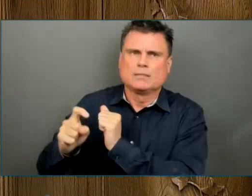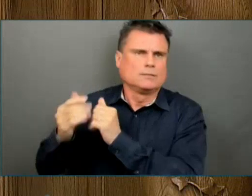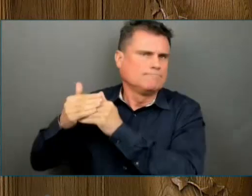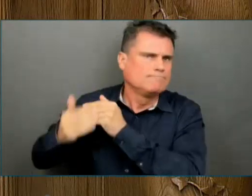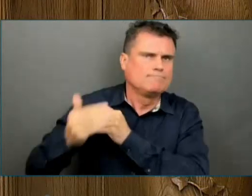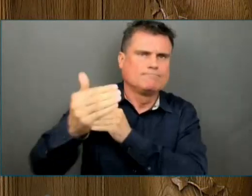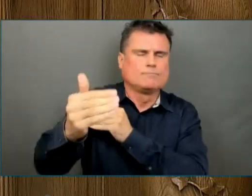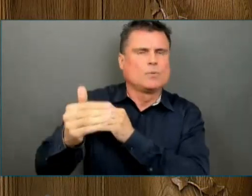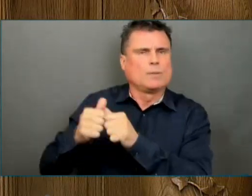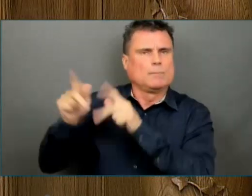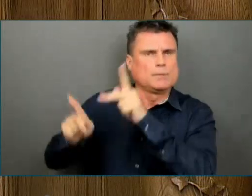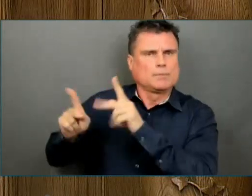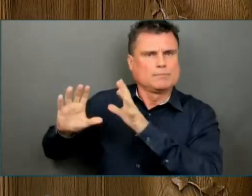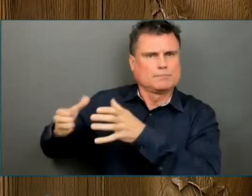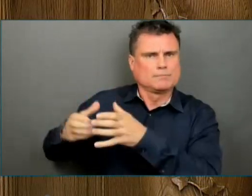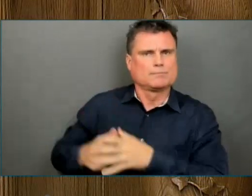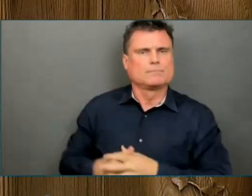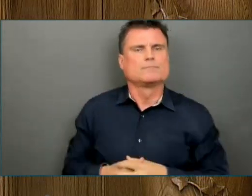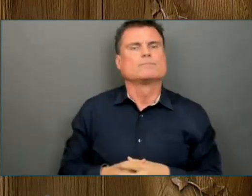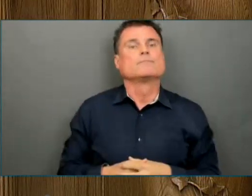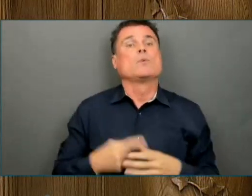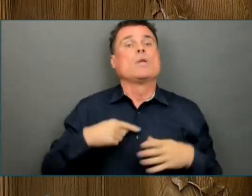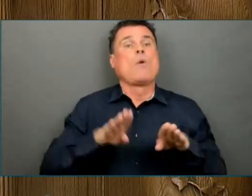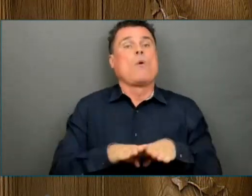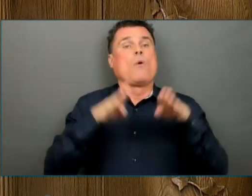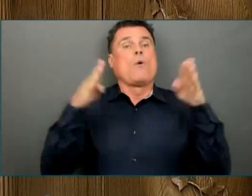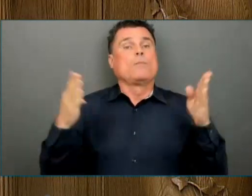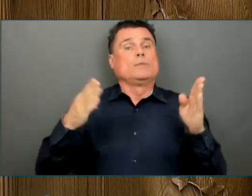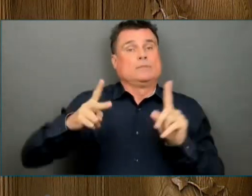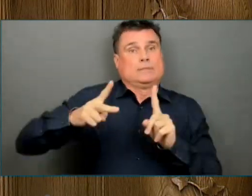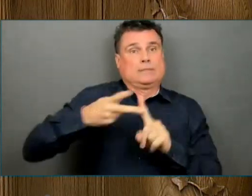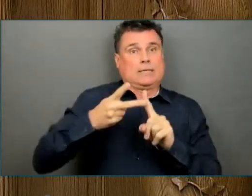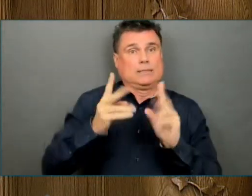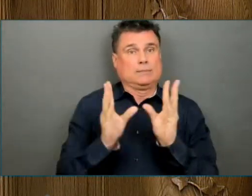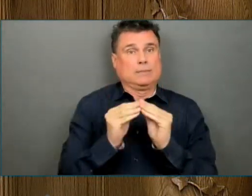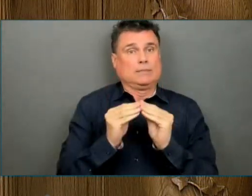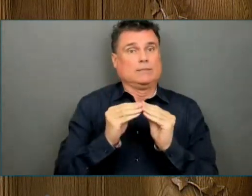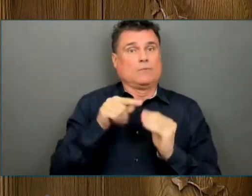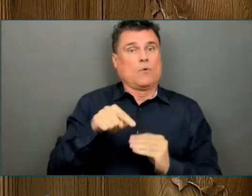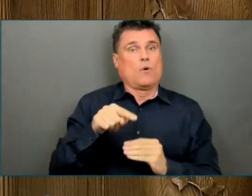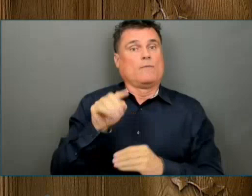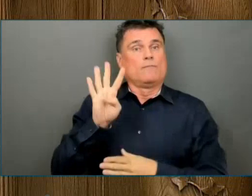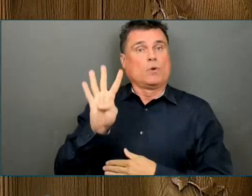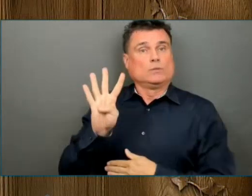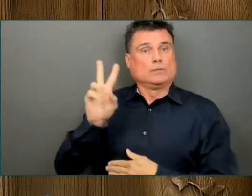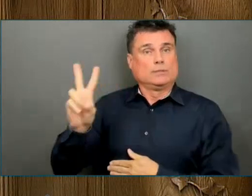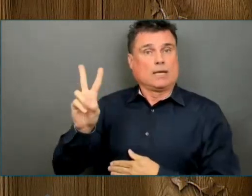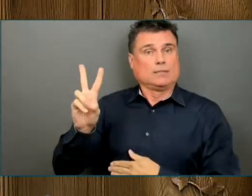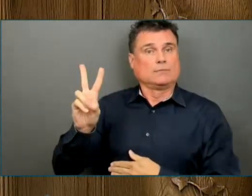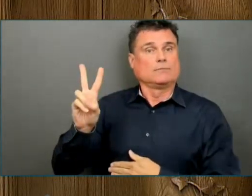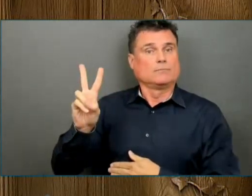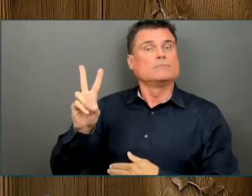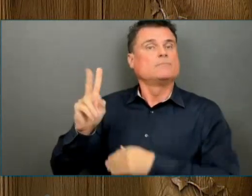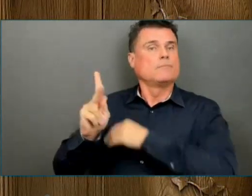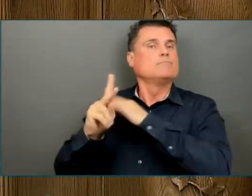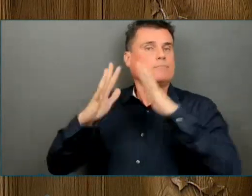session of the 42nd Parliament by pausing to remember some of the British Columbians we have lost in the past year.